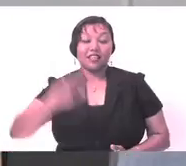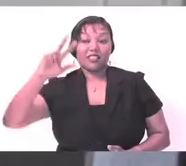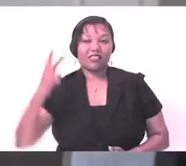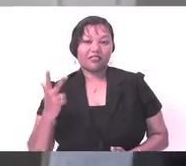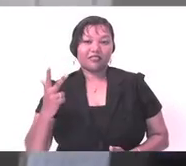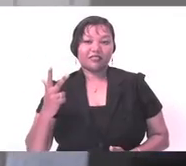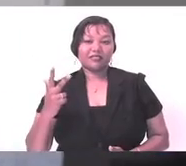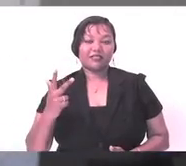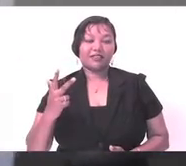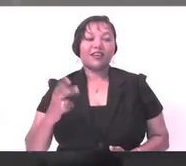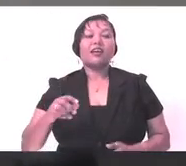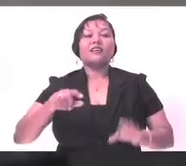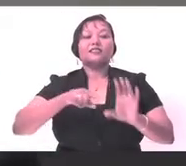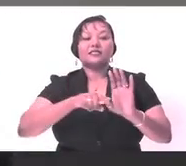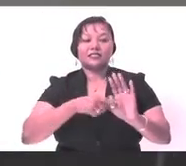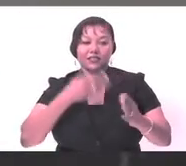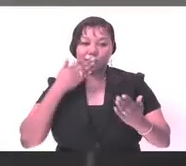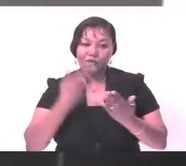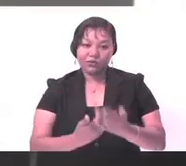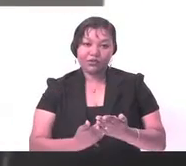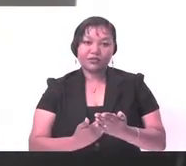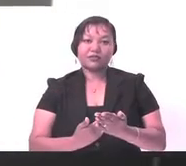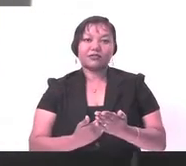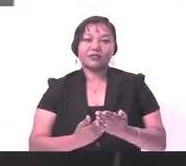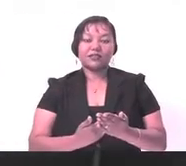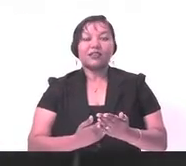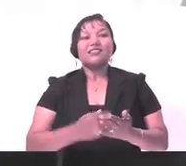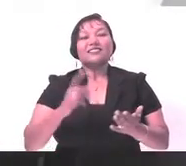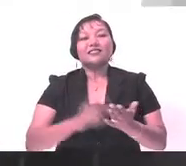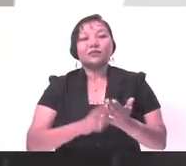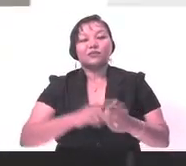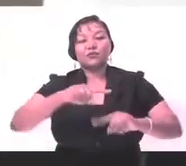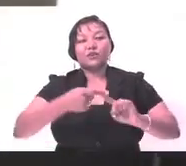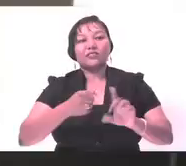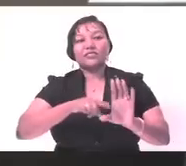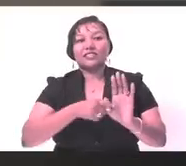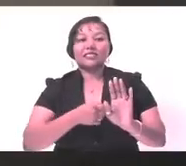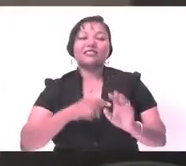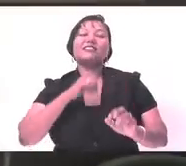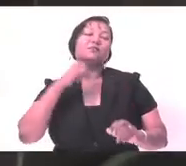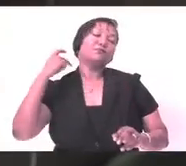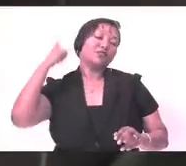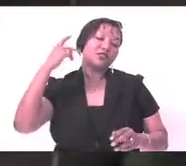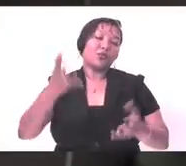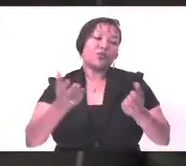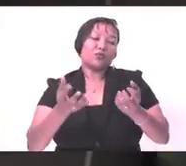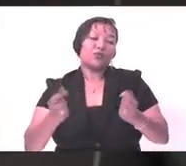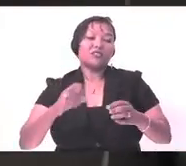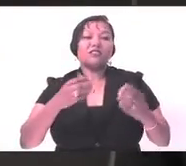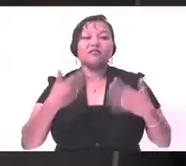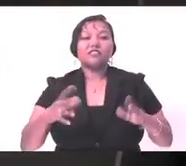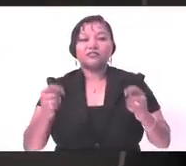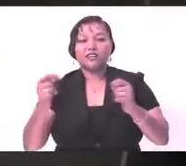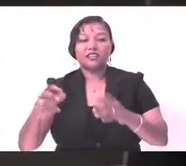Tip three, get off to a good start. In the initial stages of your career, do not pressure yourself into